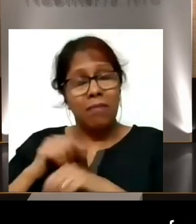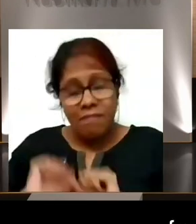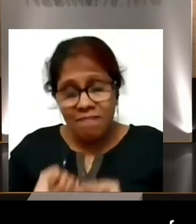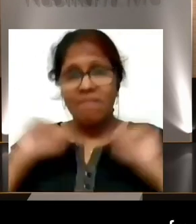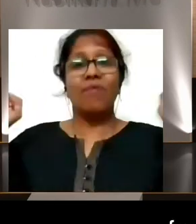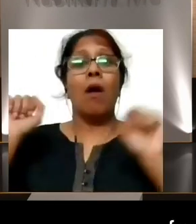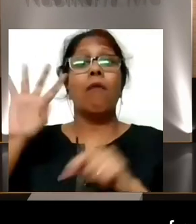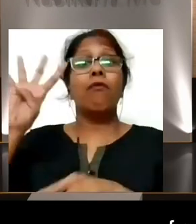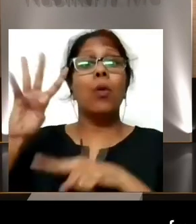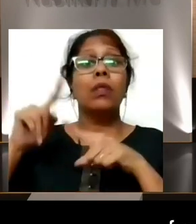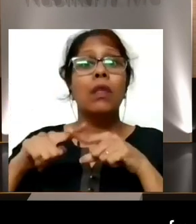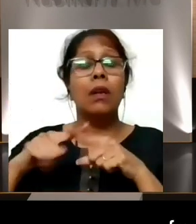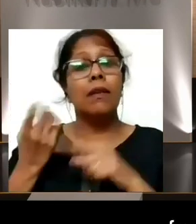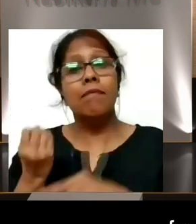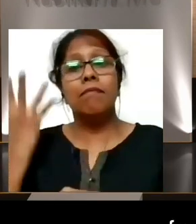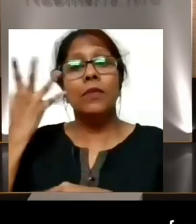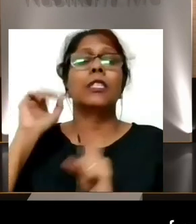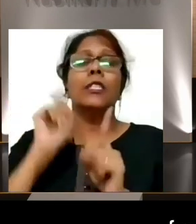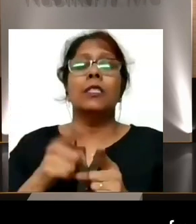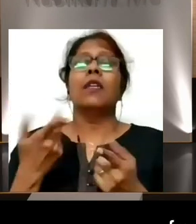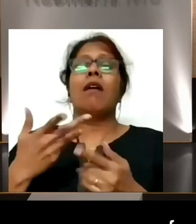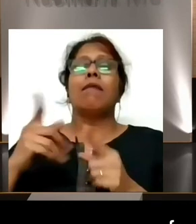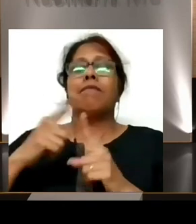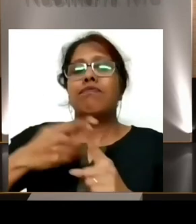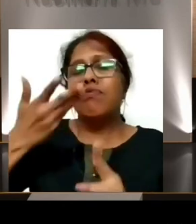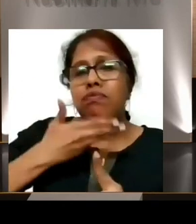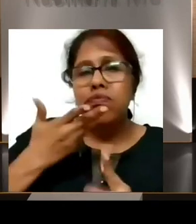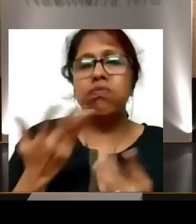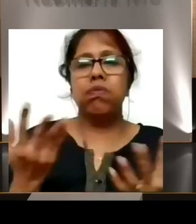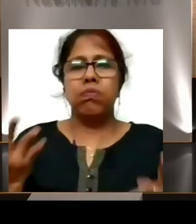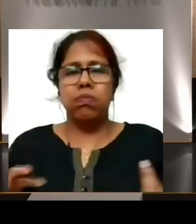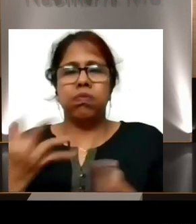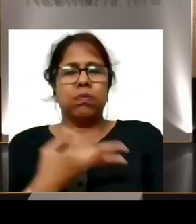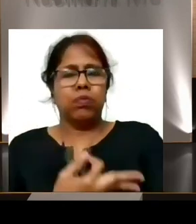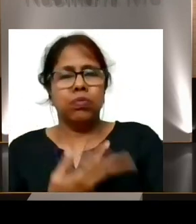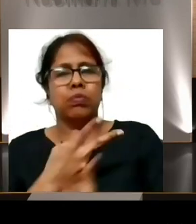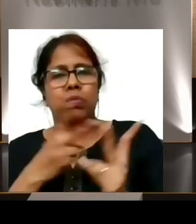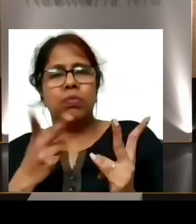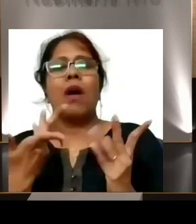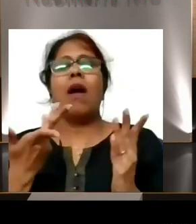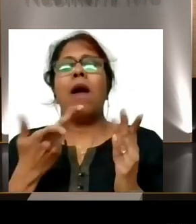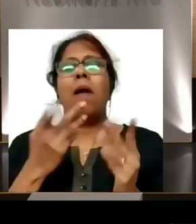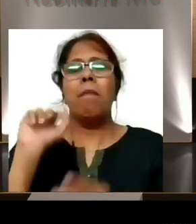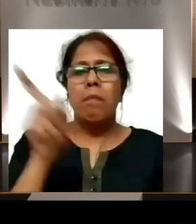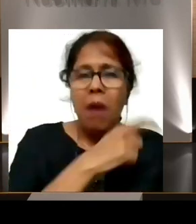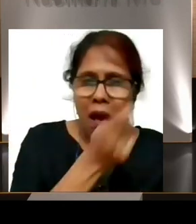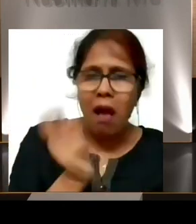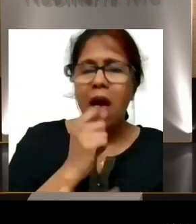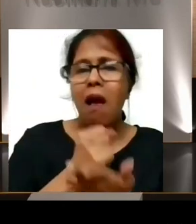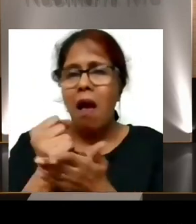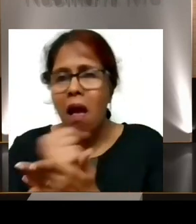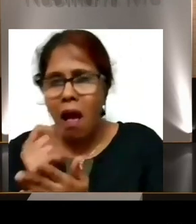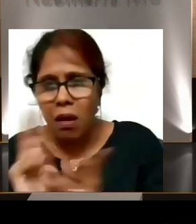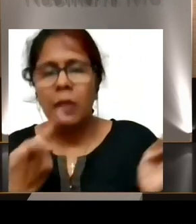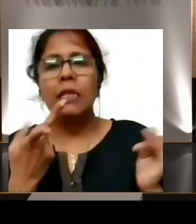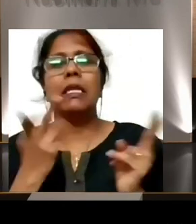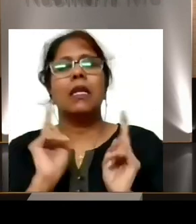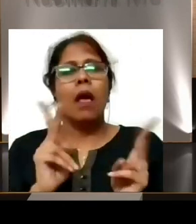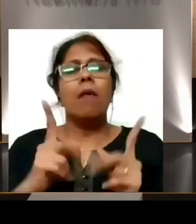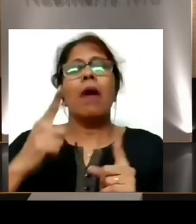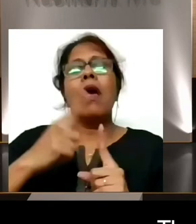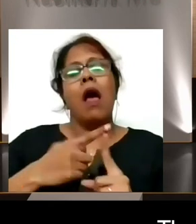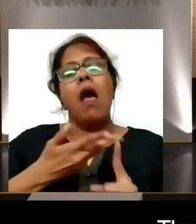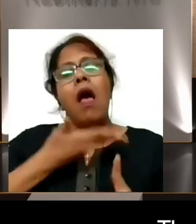would go for training with my yoga teacher and do wall practice, uh, or, you know, just some normal other normal training